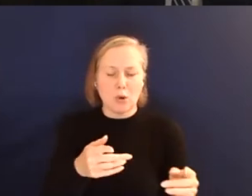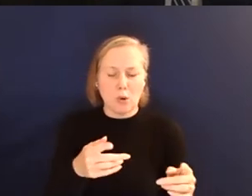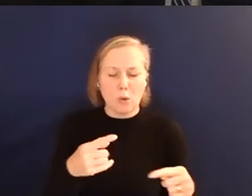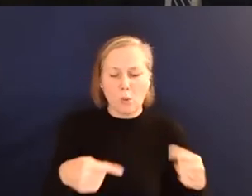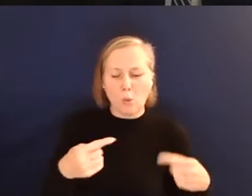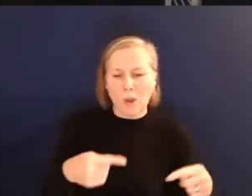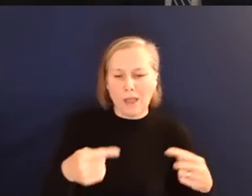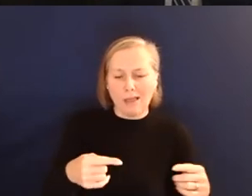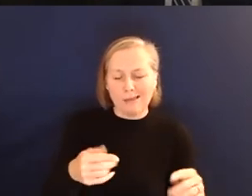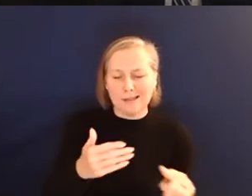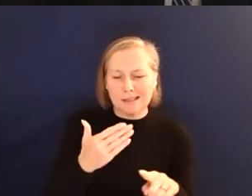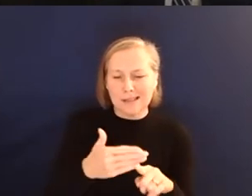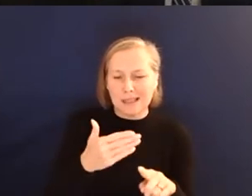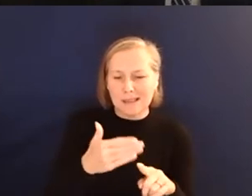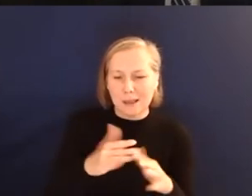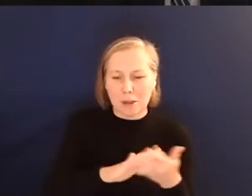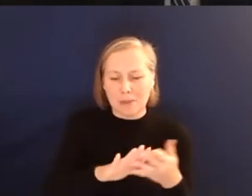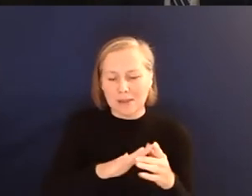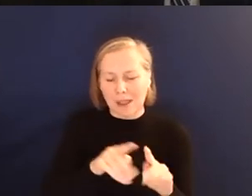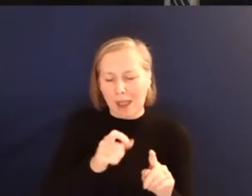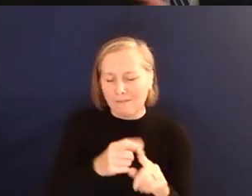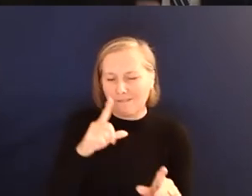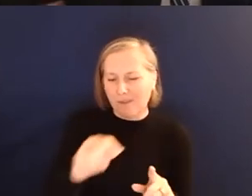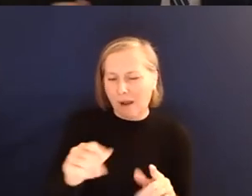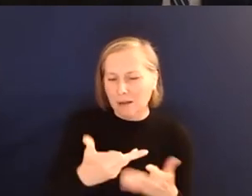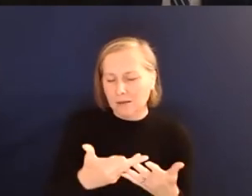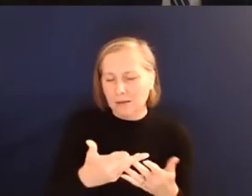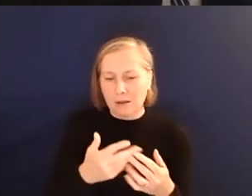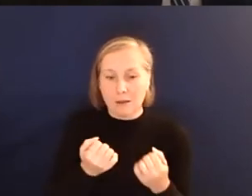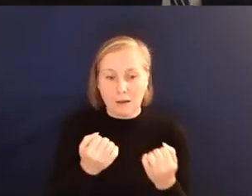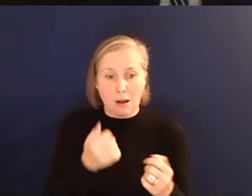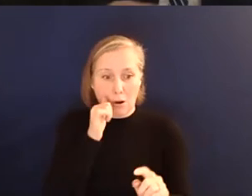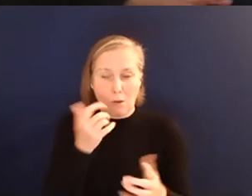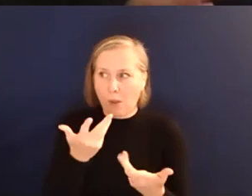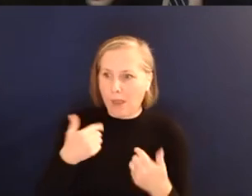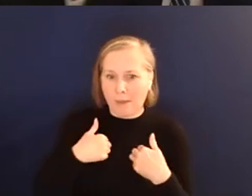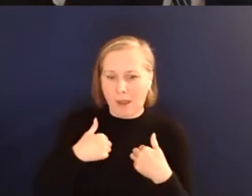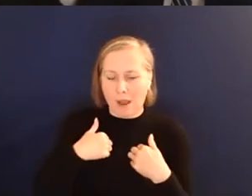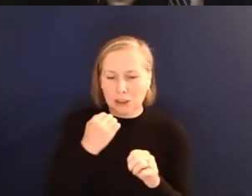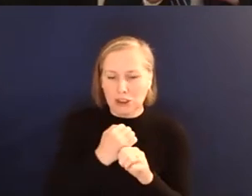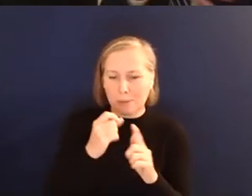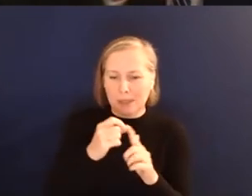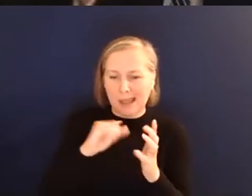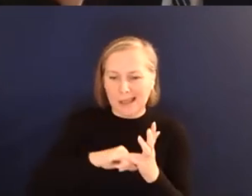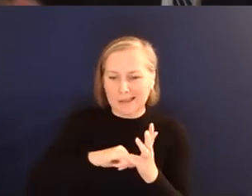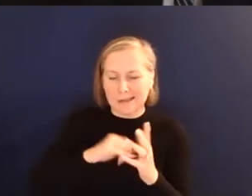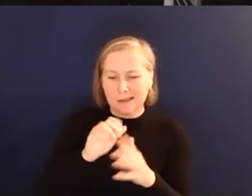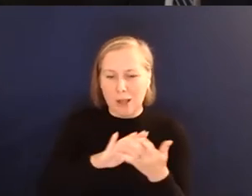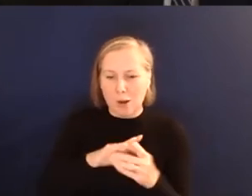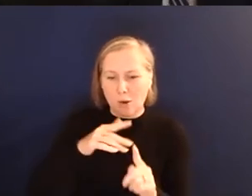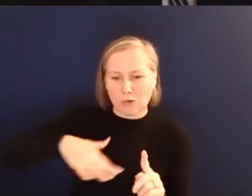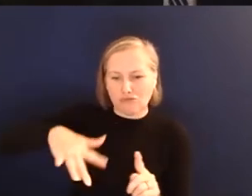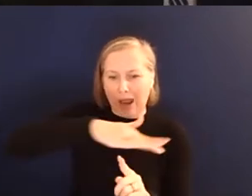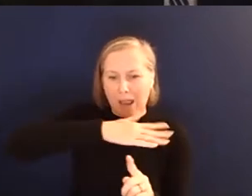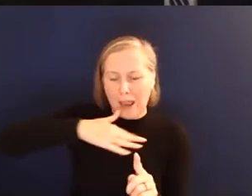vehicle is going and where it is. So the car knows where it is in the world and wherever else is going on around it.